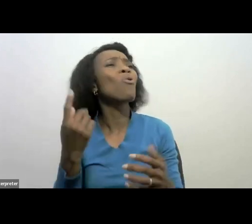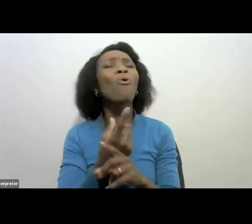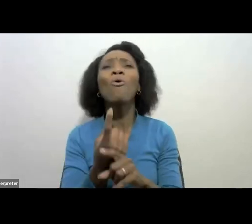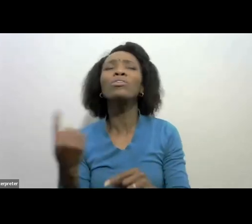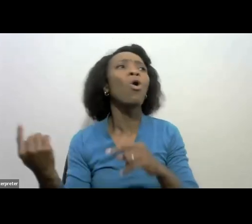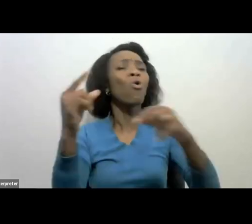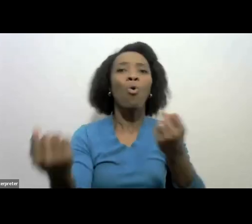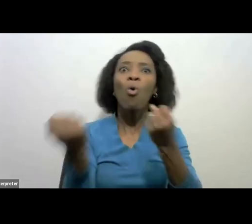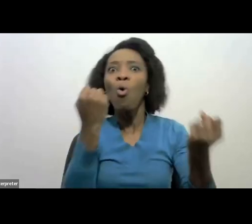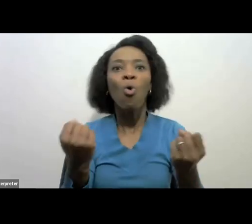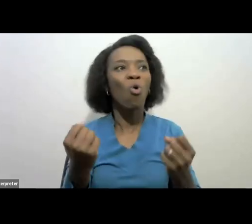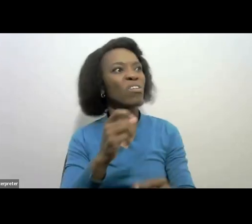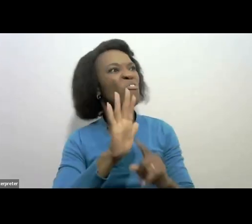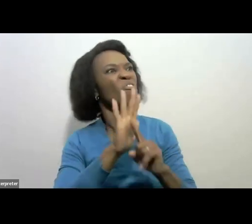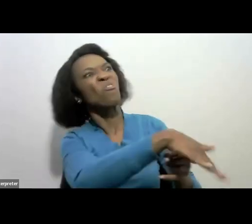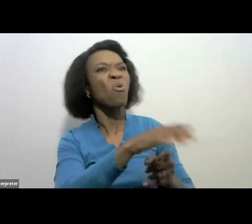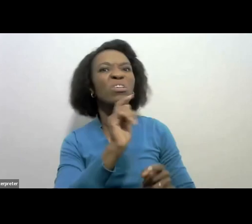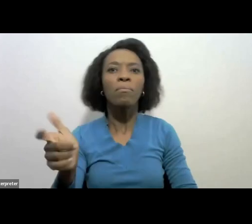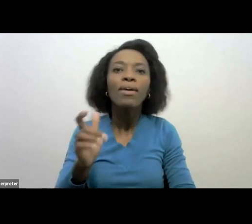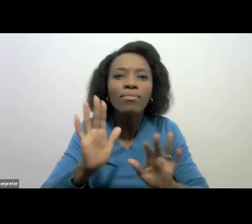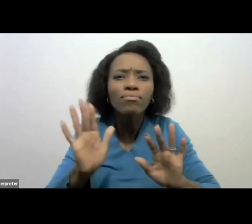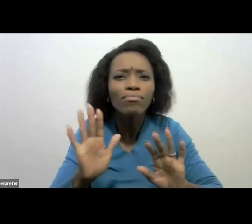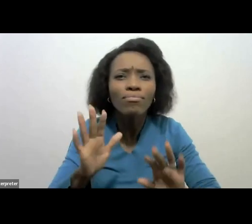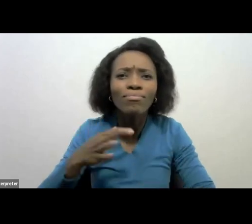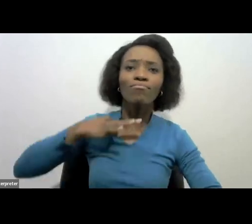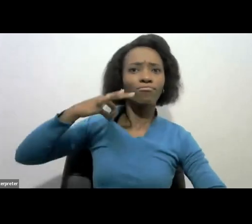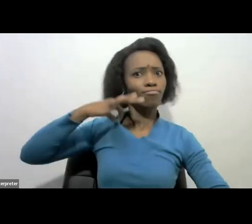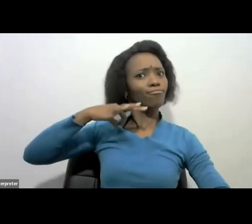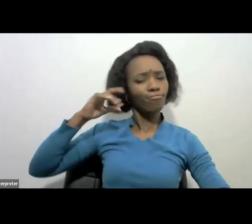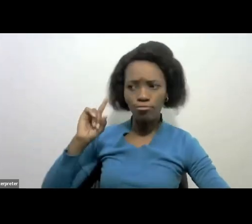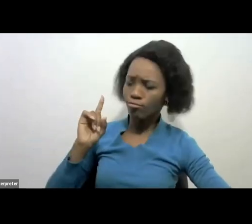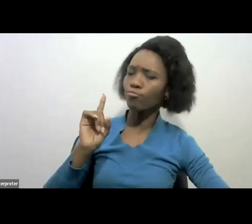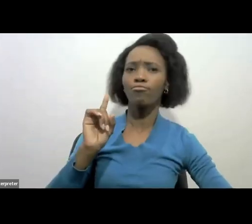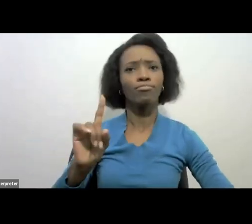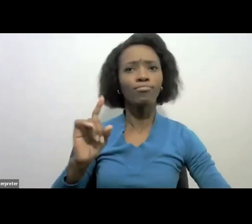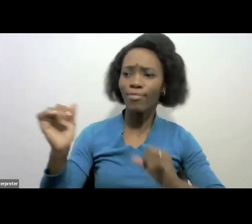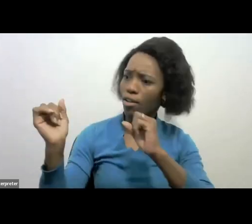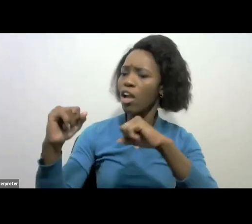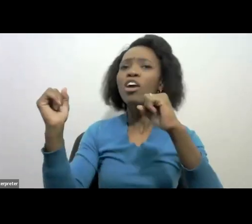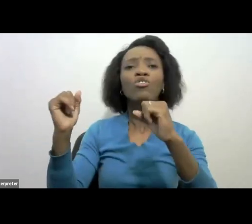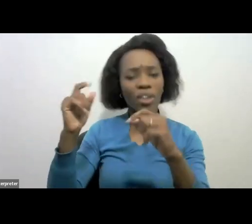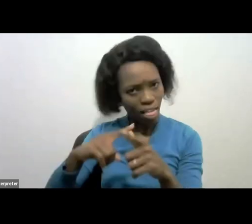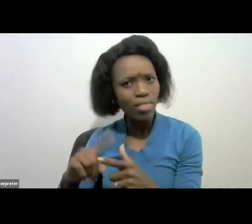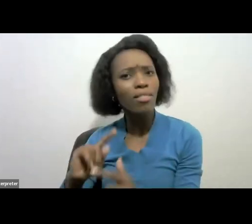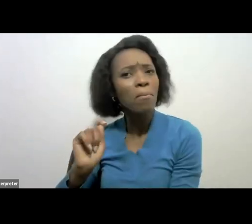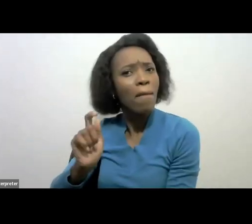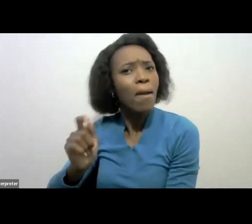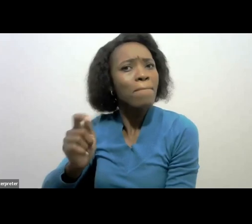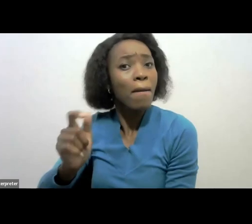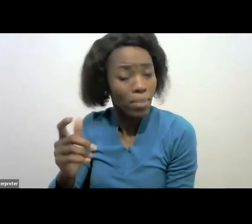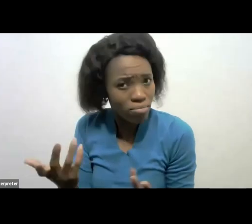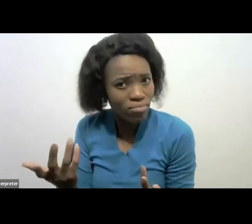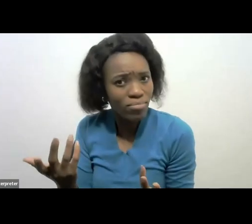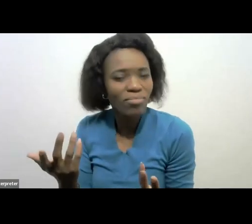forward, agree, and settle. And then everything will go well. Through these words, creative industry,